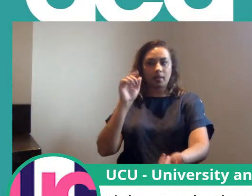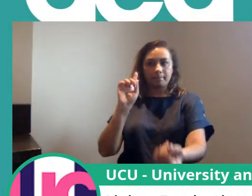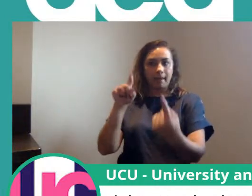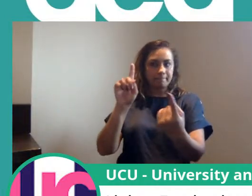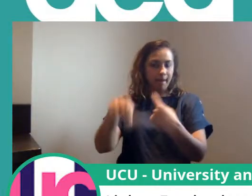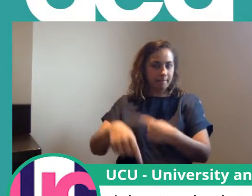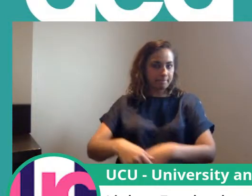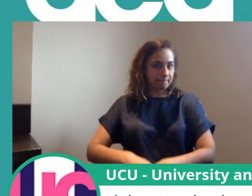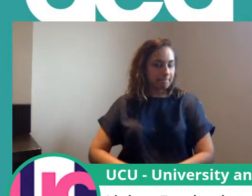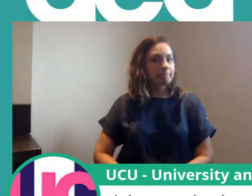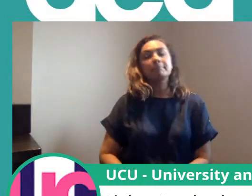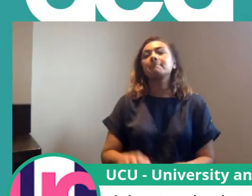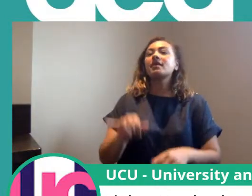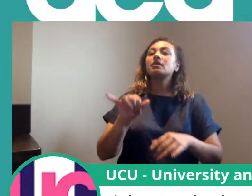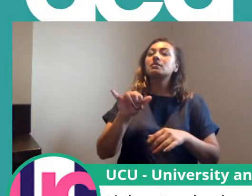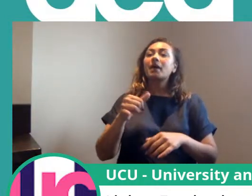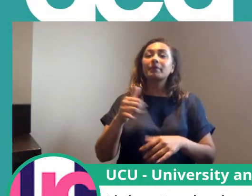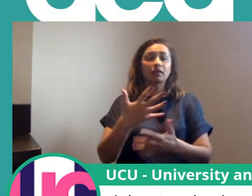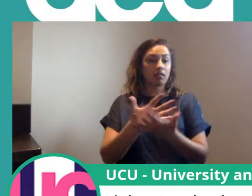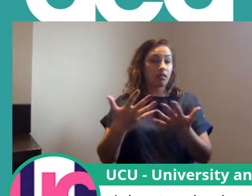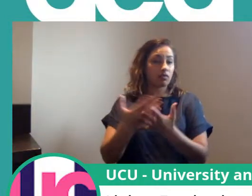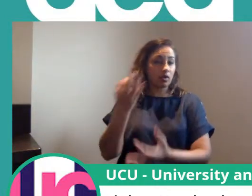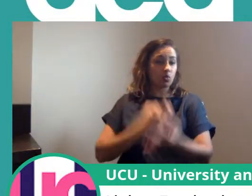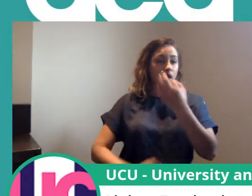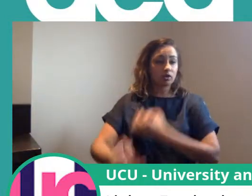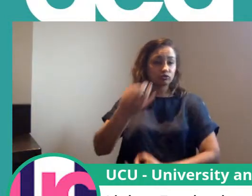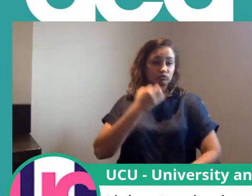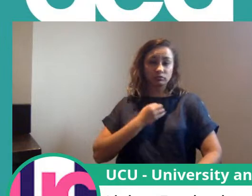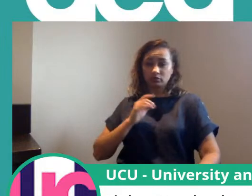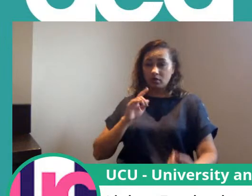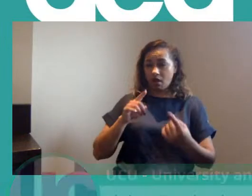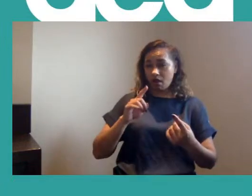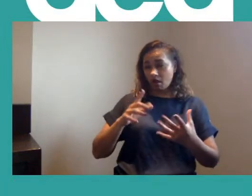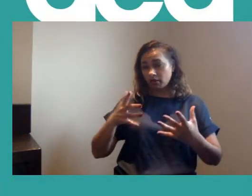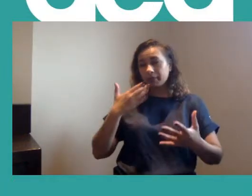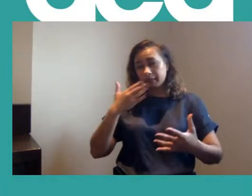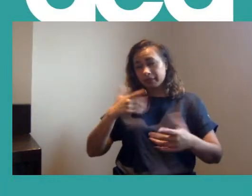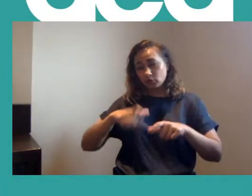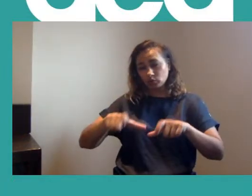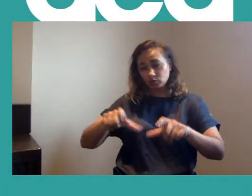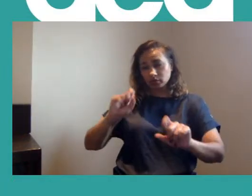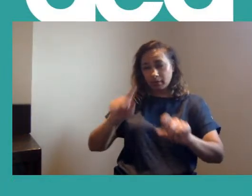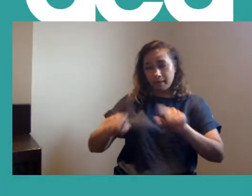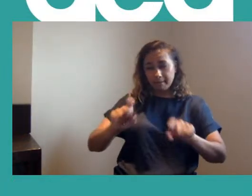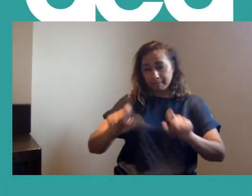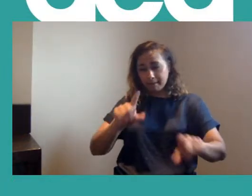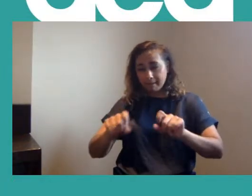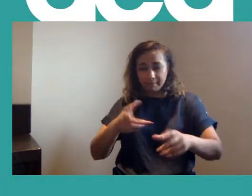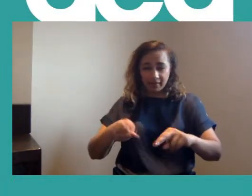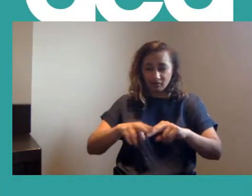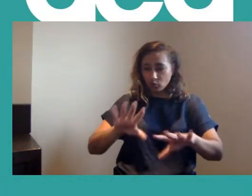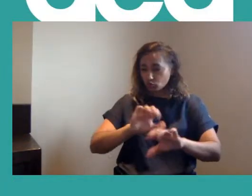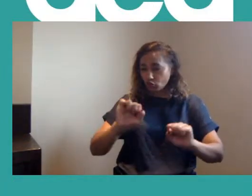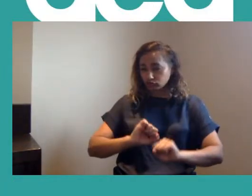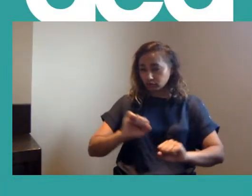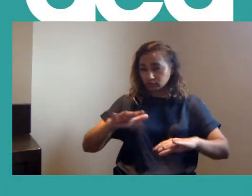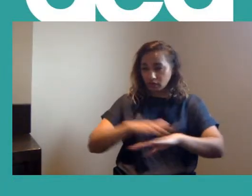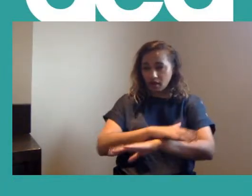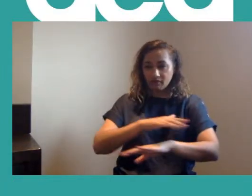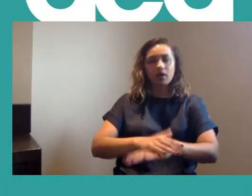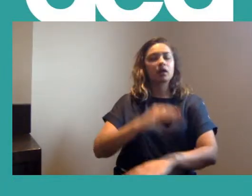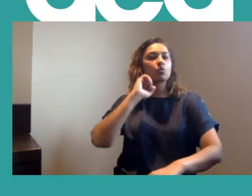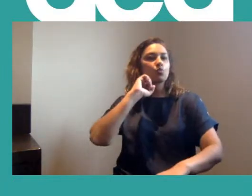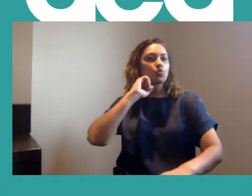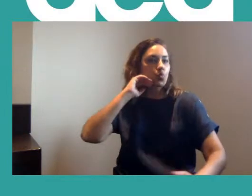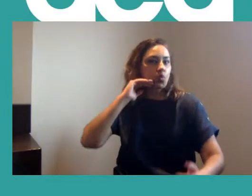questions. You might find that lots of your questions are answered, but please keep them coming in. And if we haven't covered anything, then we can definitely